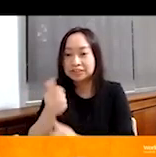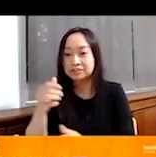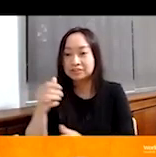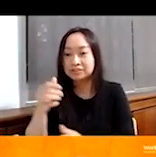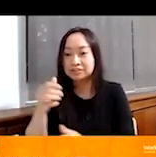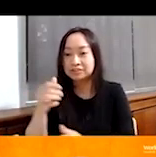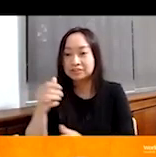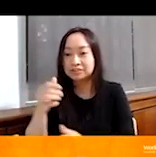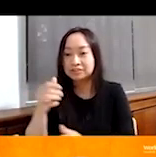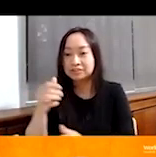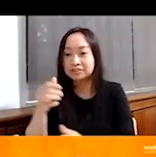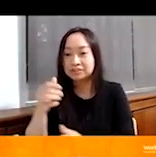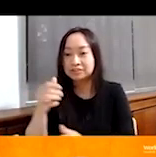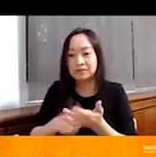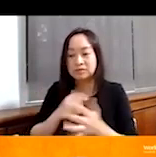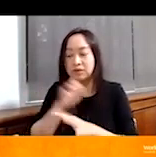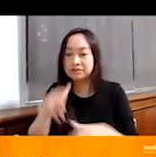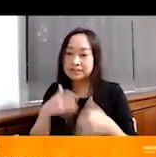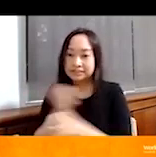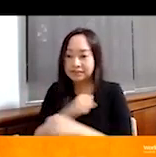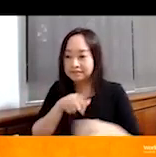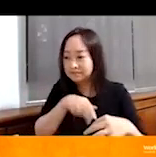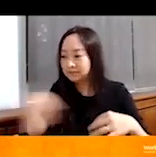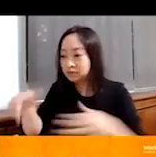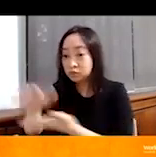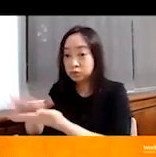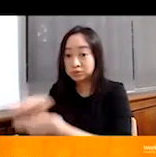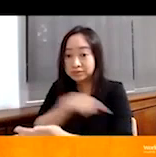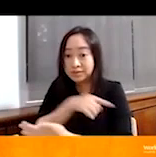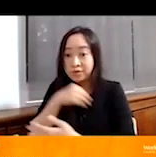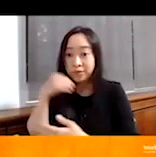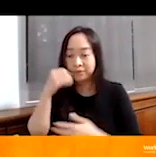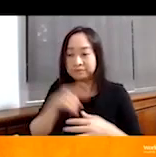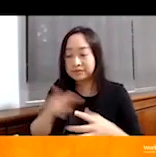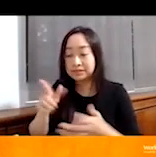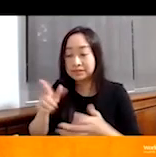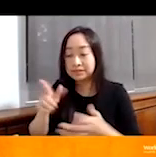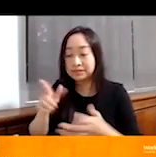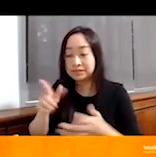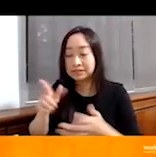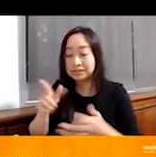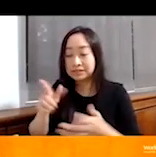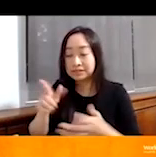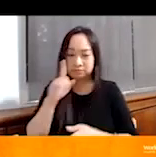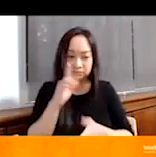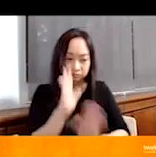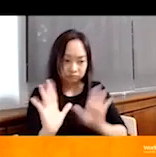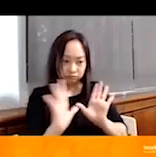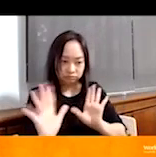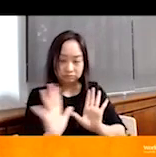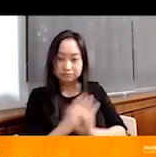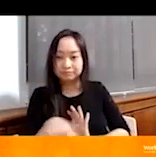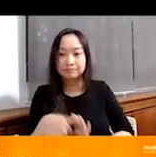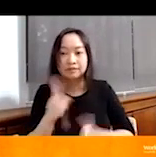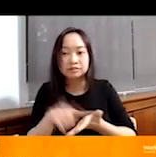Sometimes they have points and be searched by soldiers, including their bags. Sometimes soldiers to